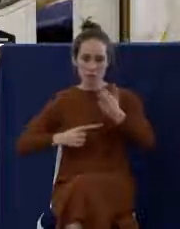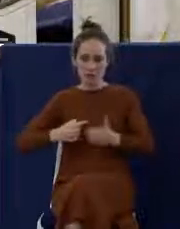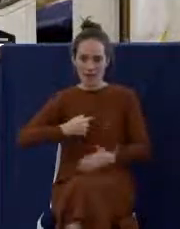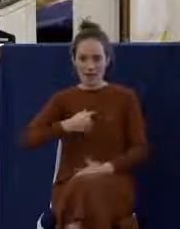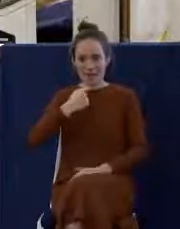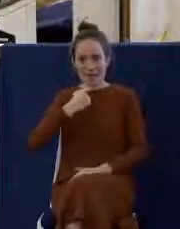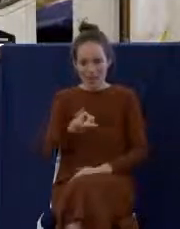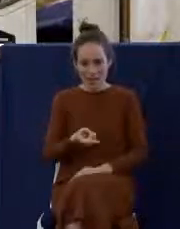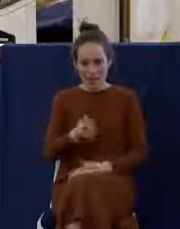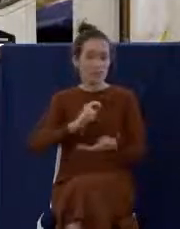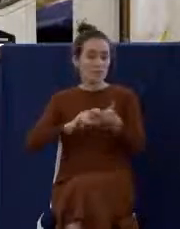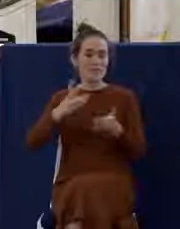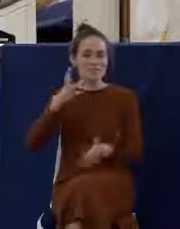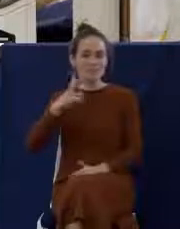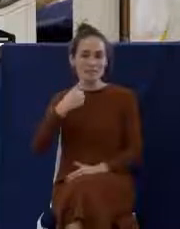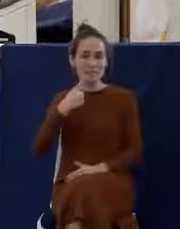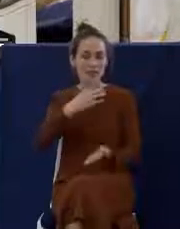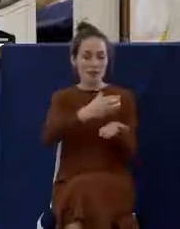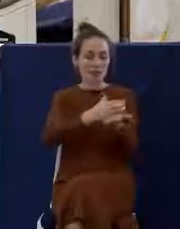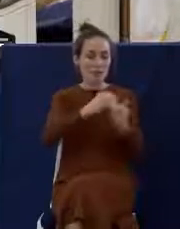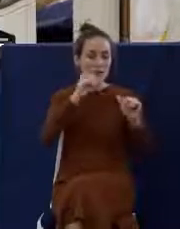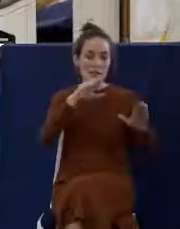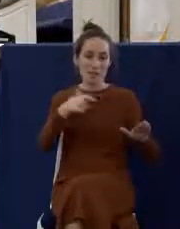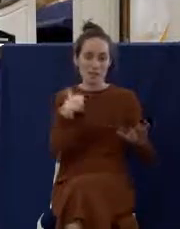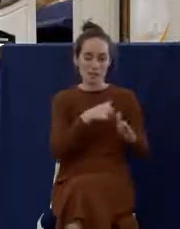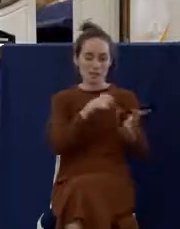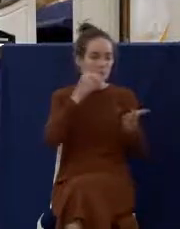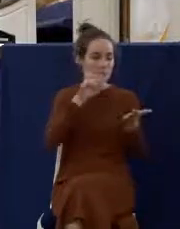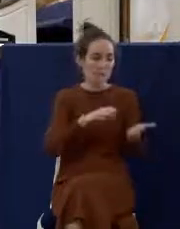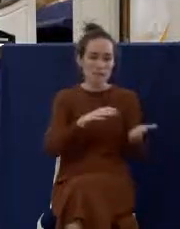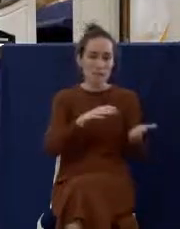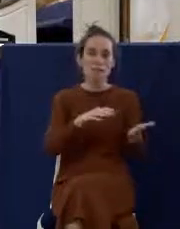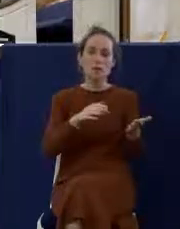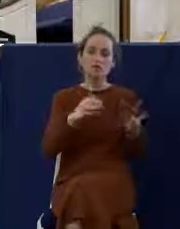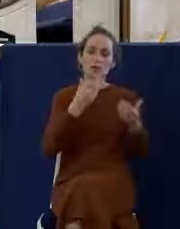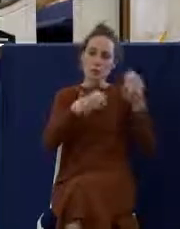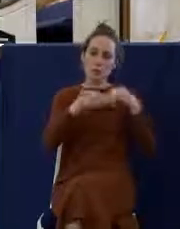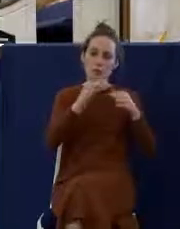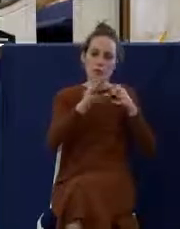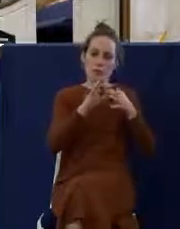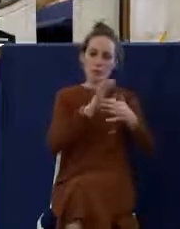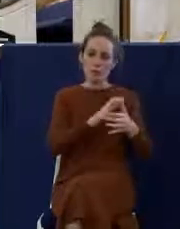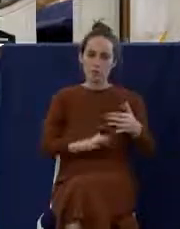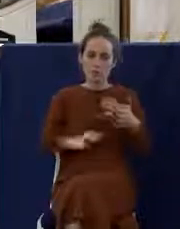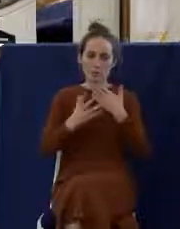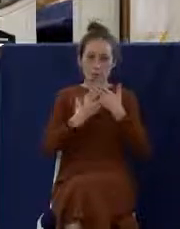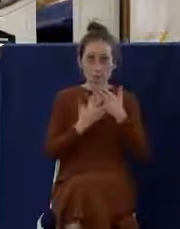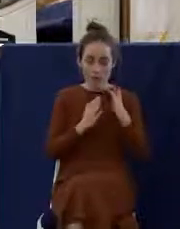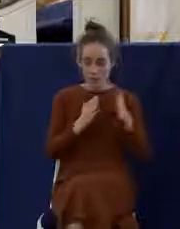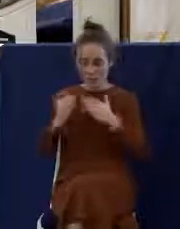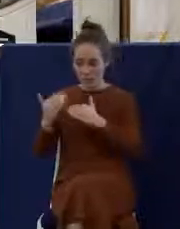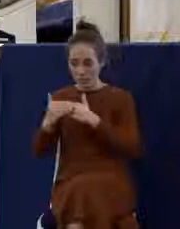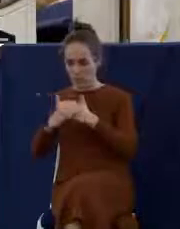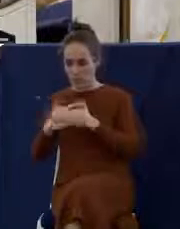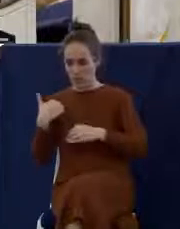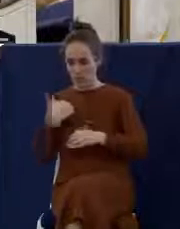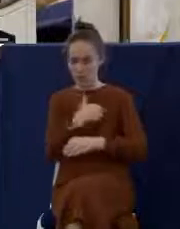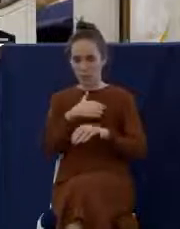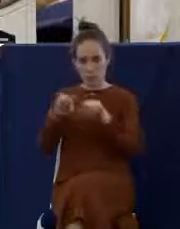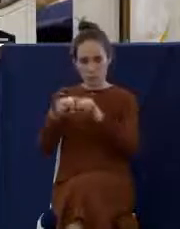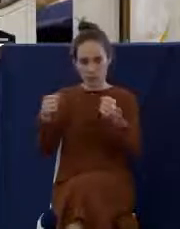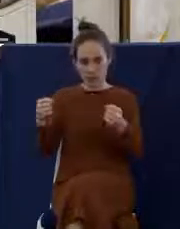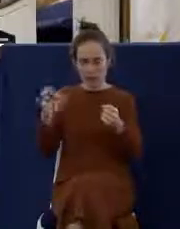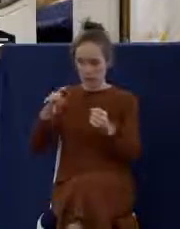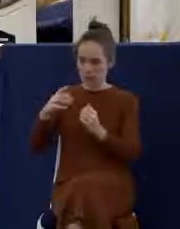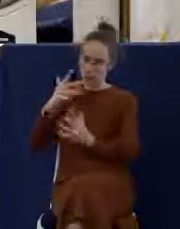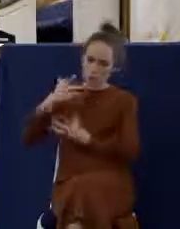Look at verse 16. The cup of blessing which we bless, is it not the communion of the blood of Christ? And the bread which we break, is it not the communion